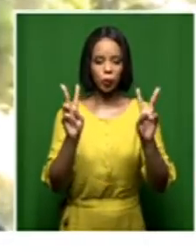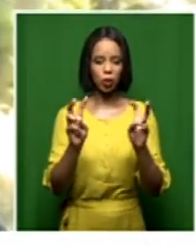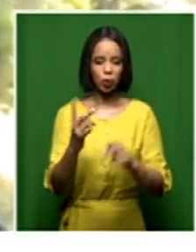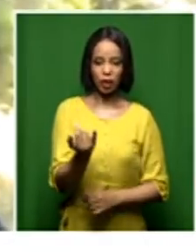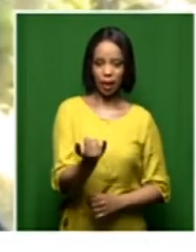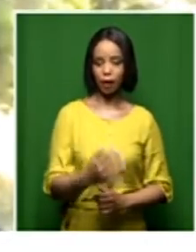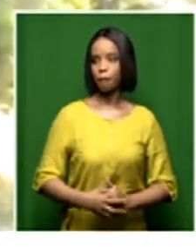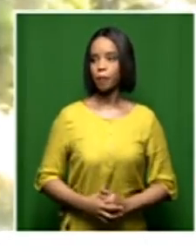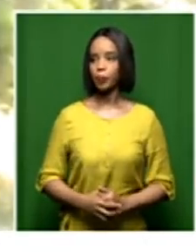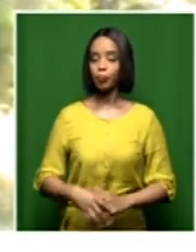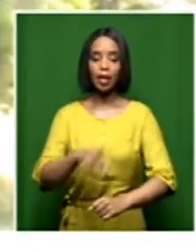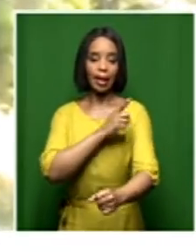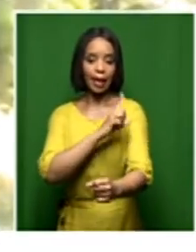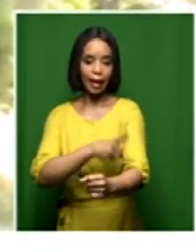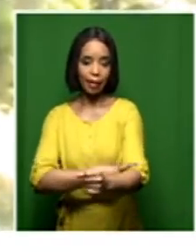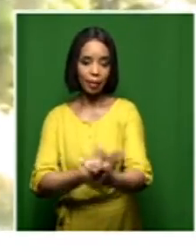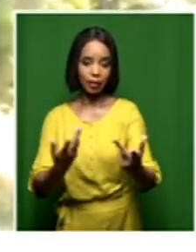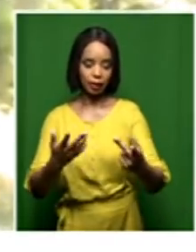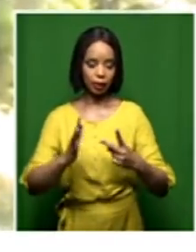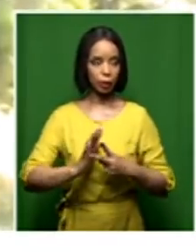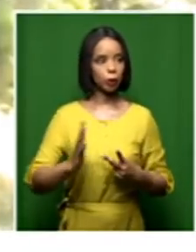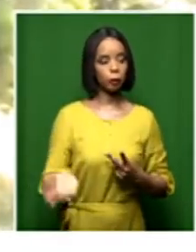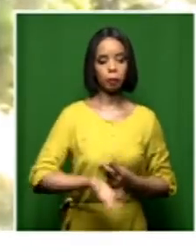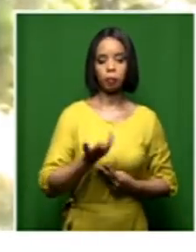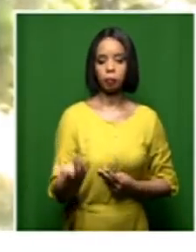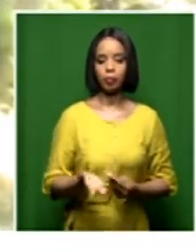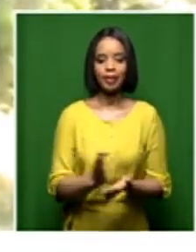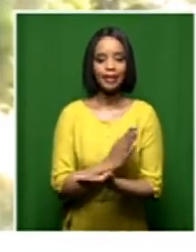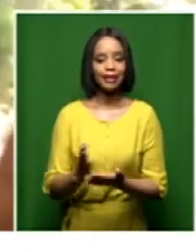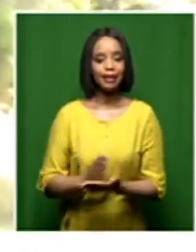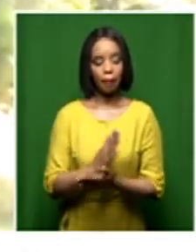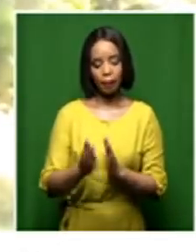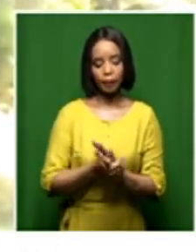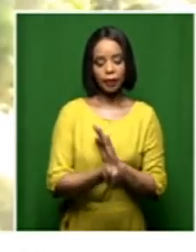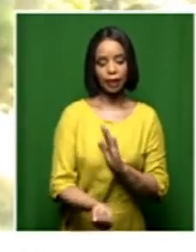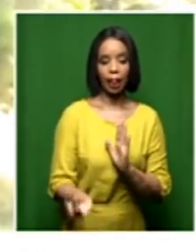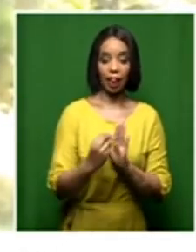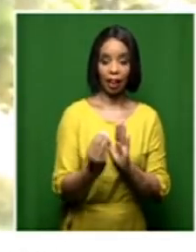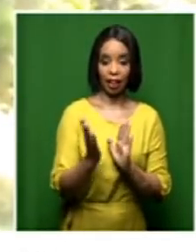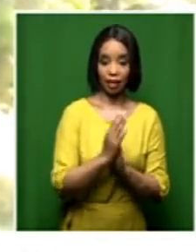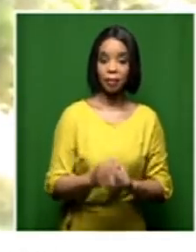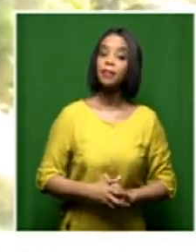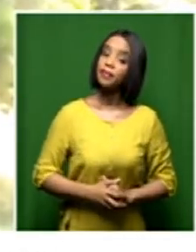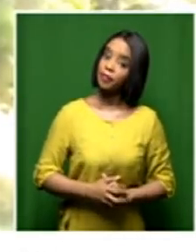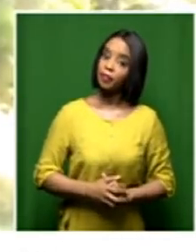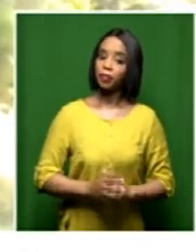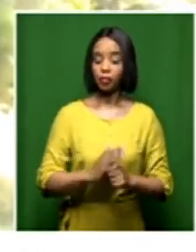capacity and certain skills. And the fact that they are waiting